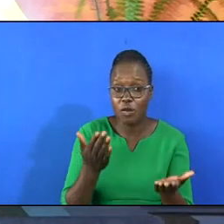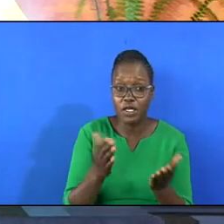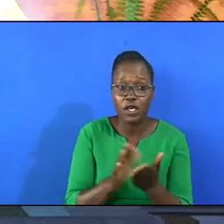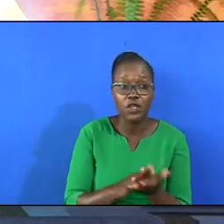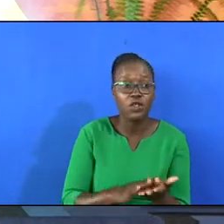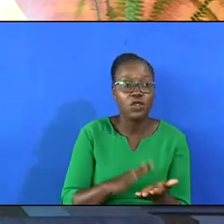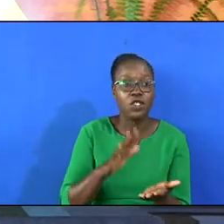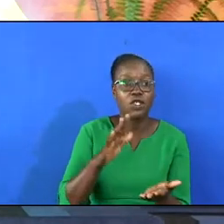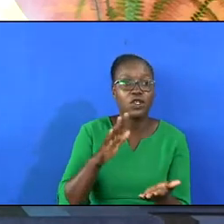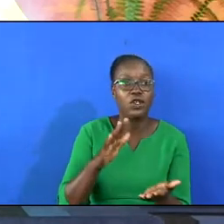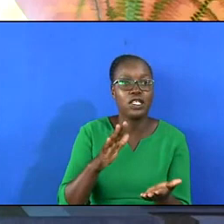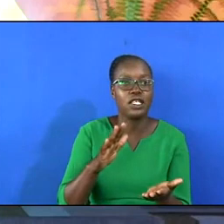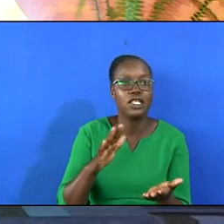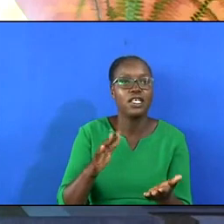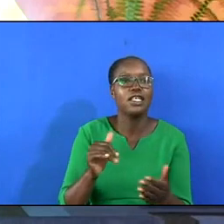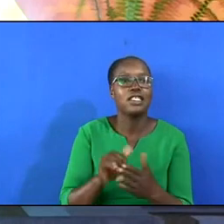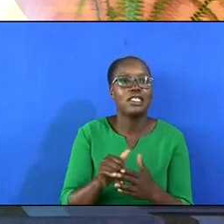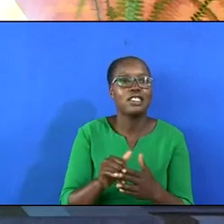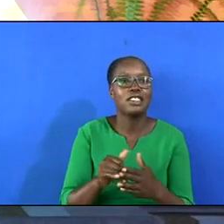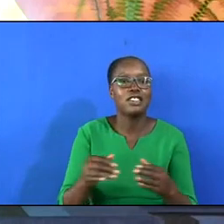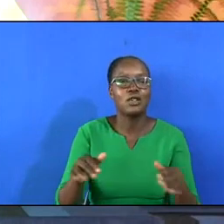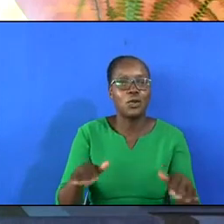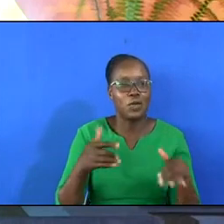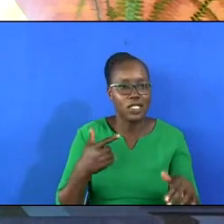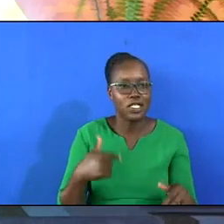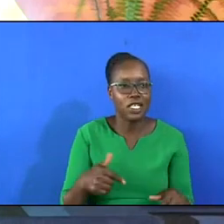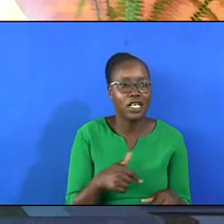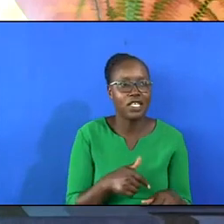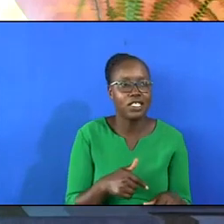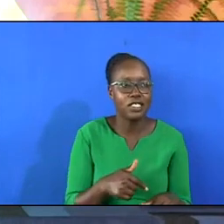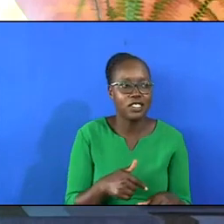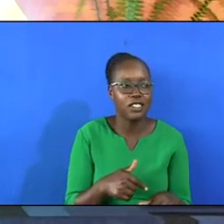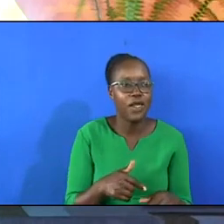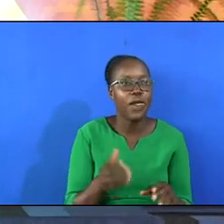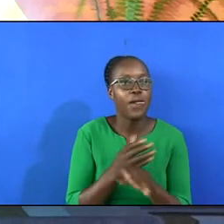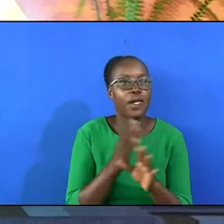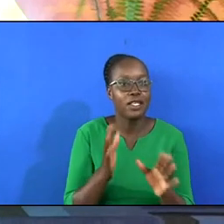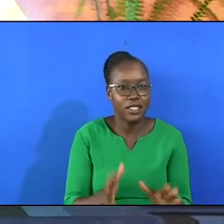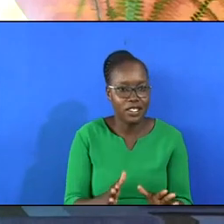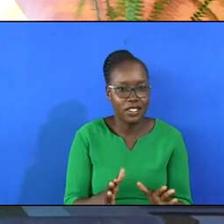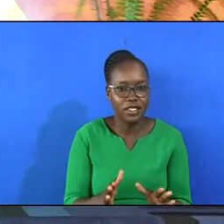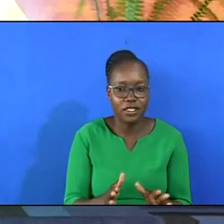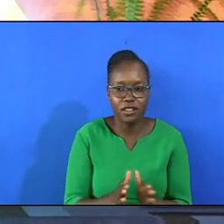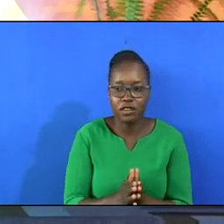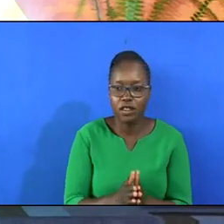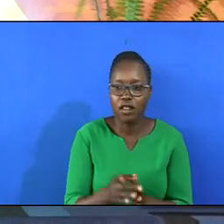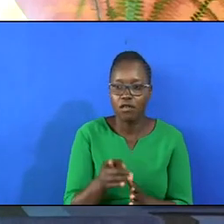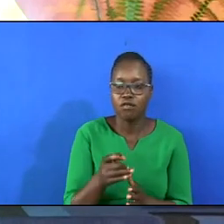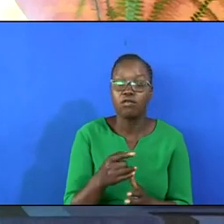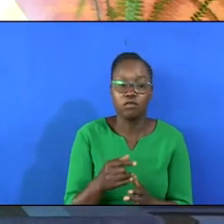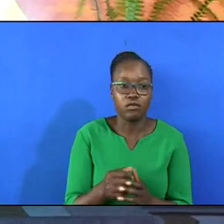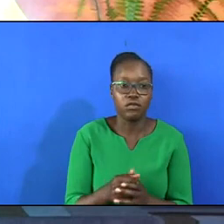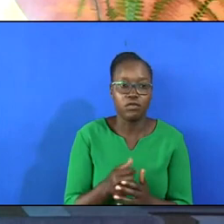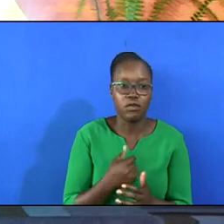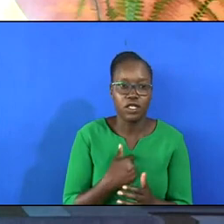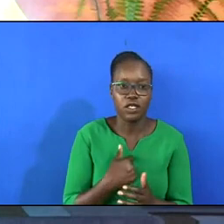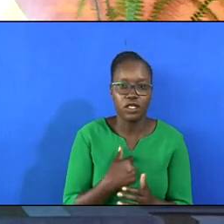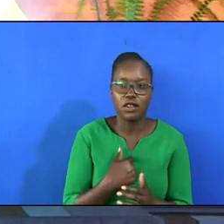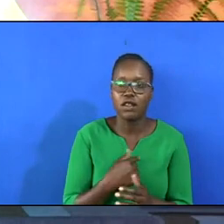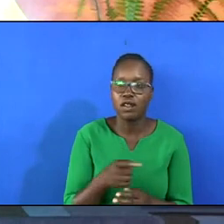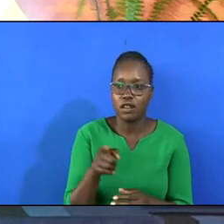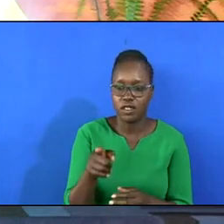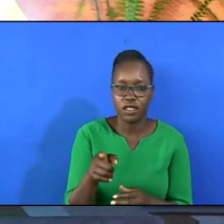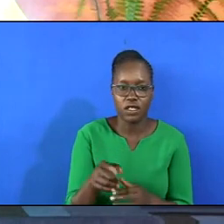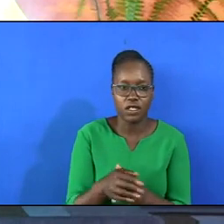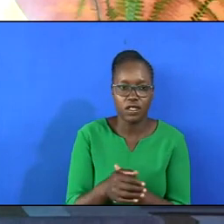the glory that will be revealed for us at the end. A Christian is different. A Christian does